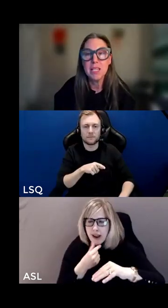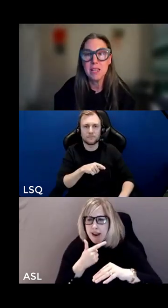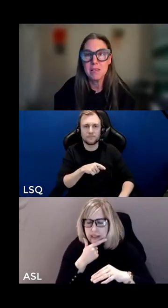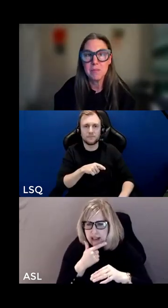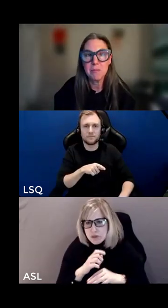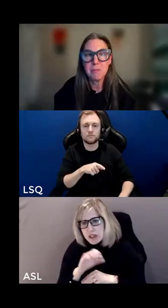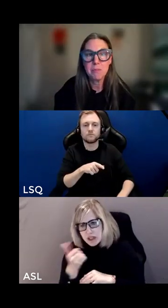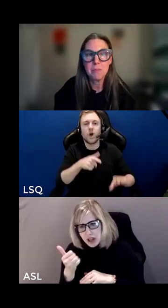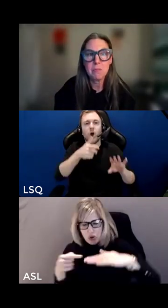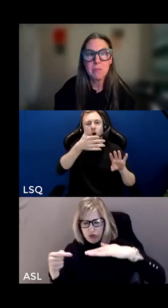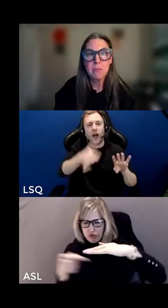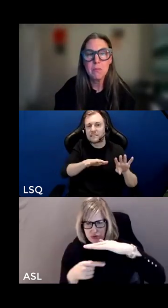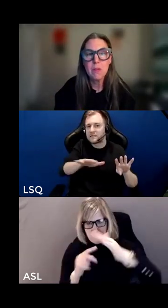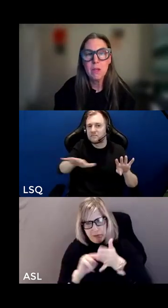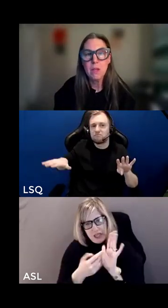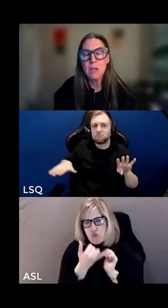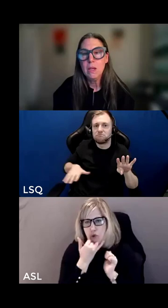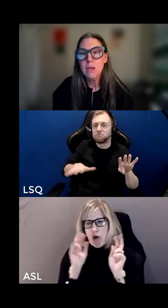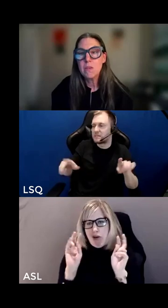assimilate